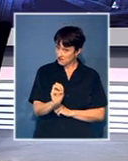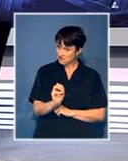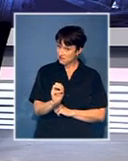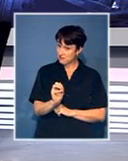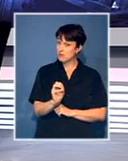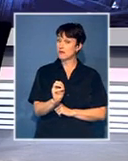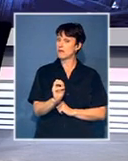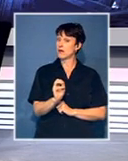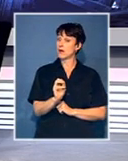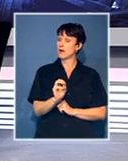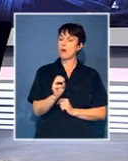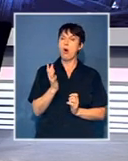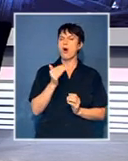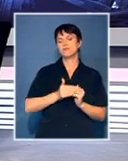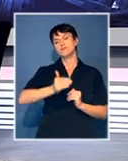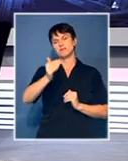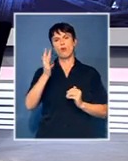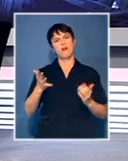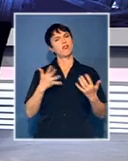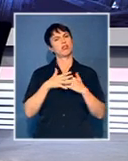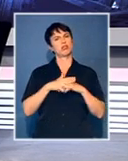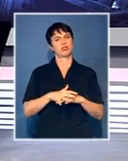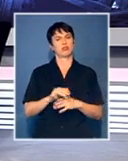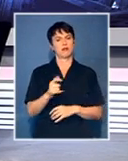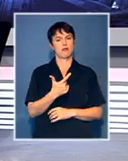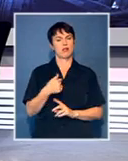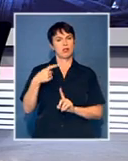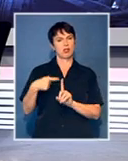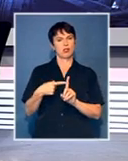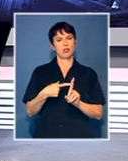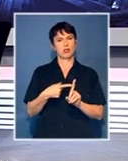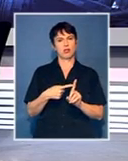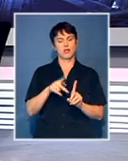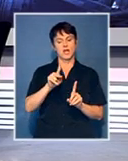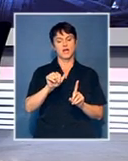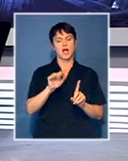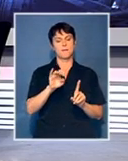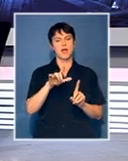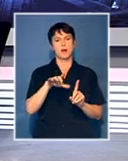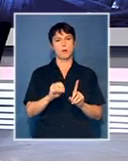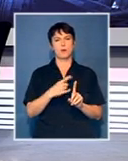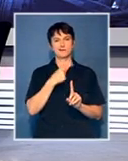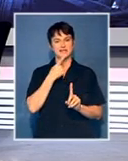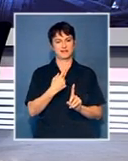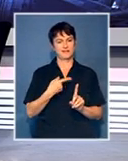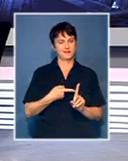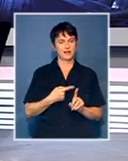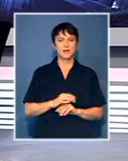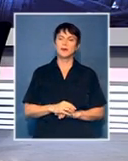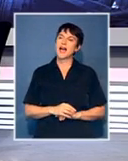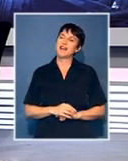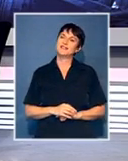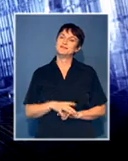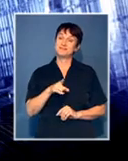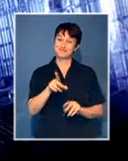in due time, everything will be for everyone, so to speak? That one from Black Ken, Gabelo Komana. Good. The language